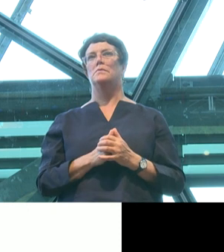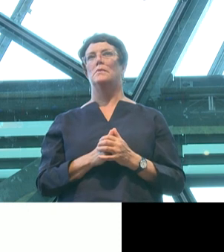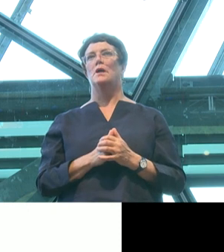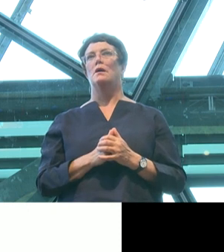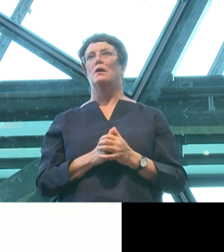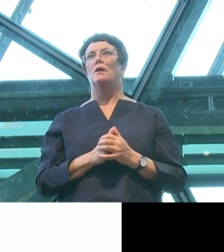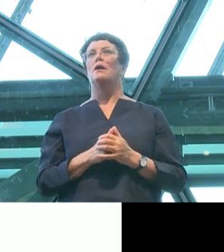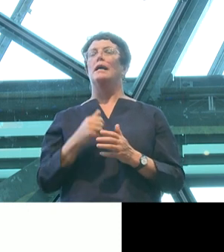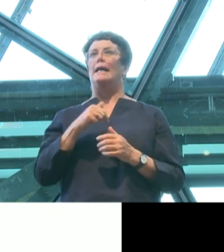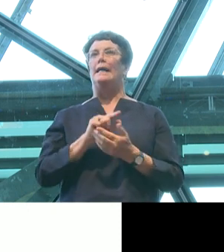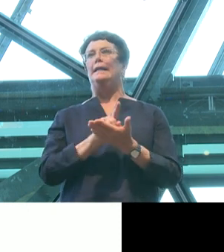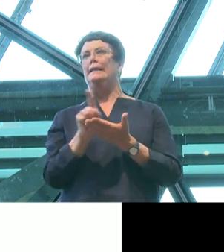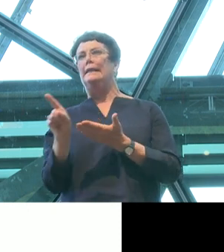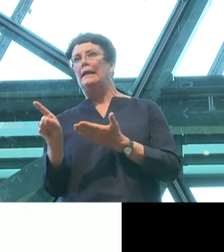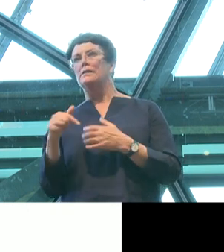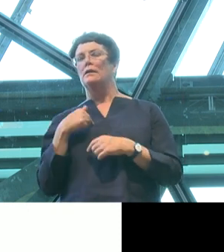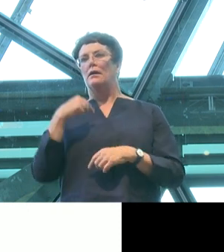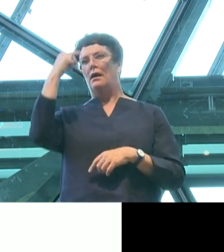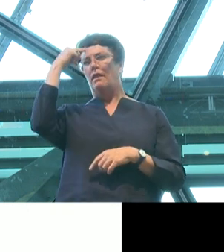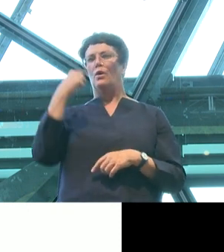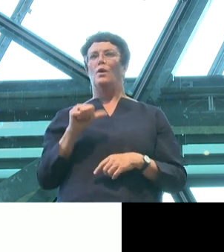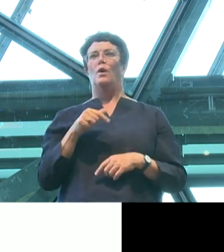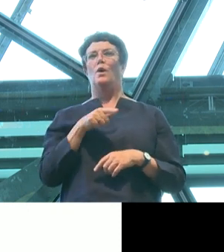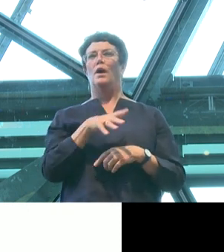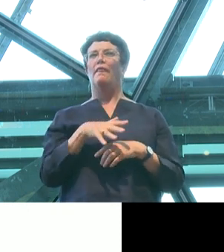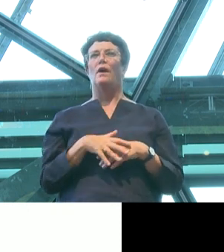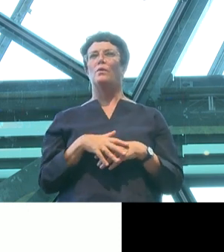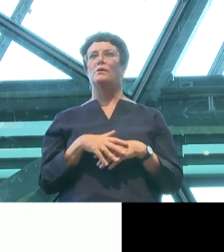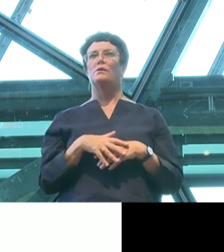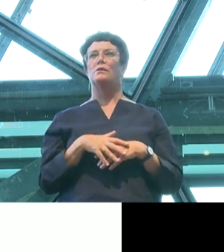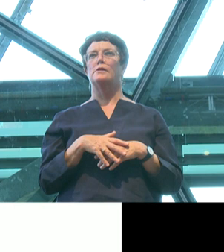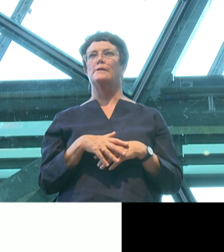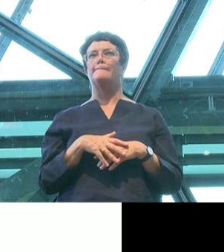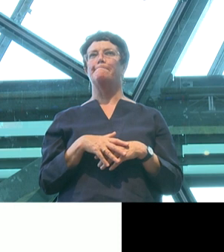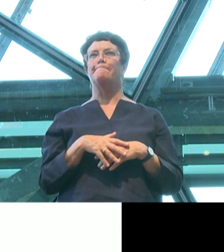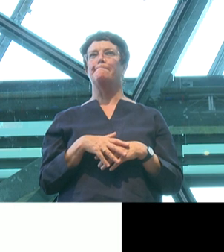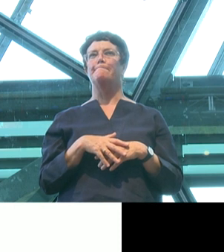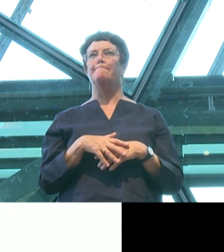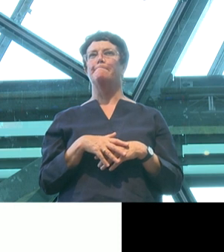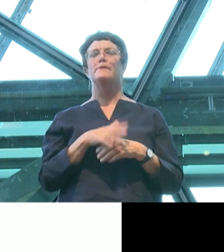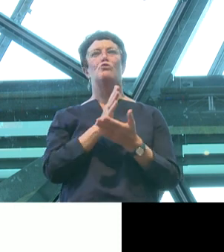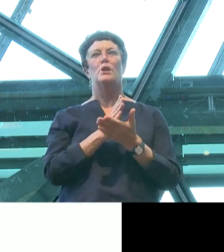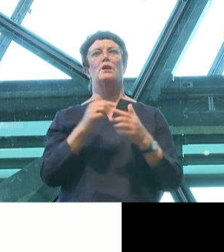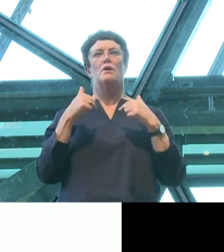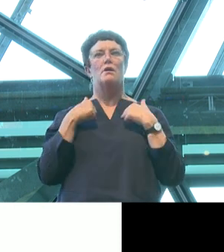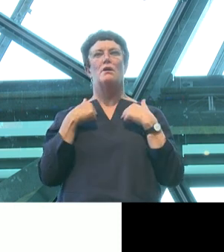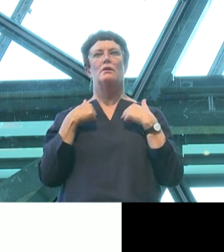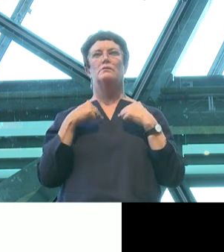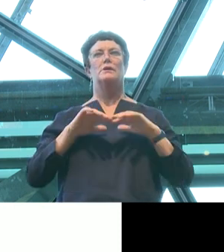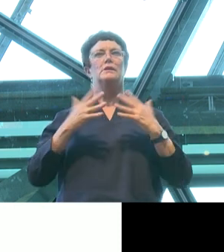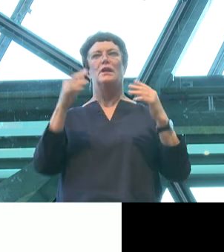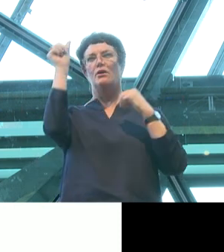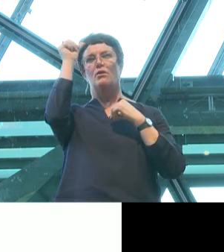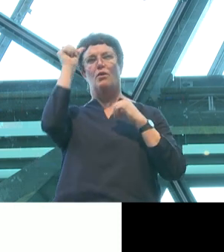that tweet for what it was. It was a premature take on something I thought I understood, but actually knew next to nothing about.